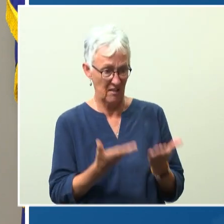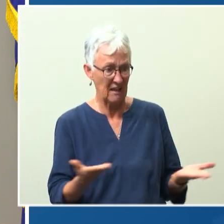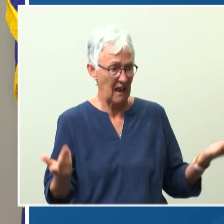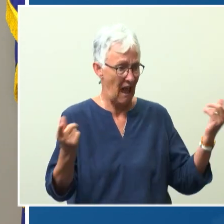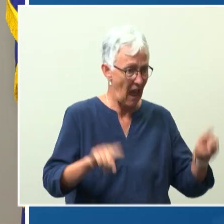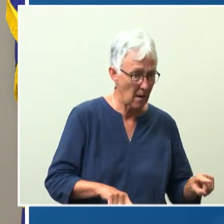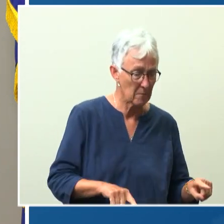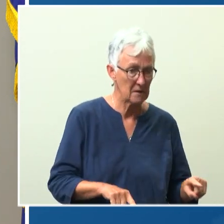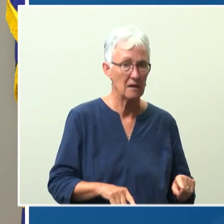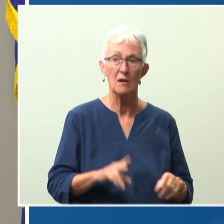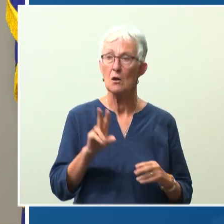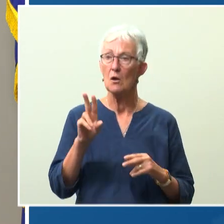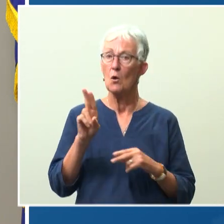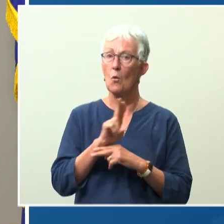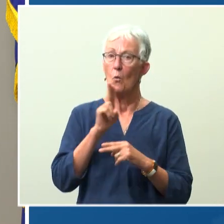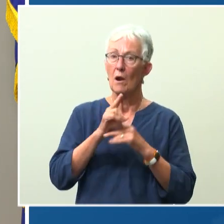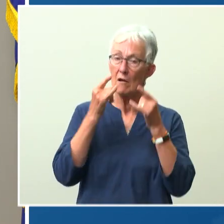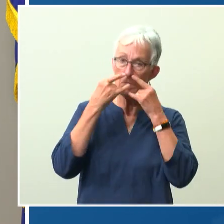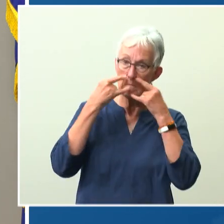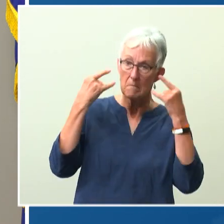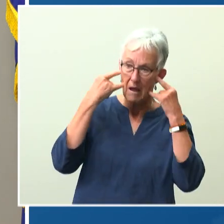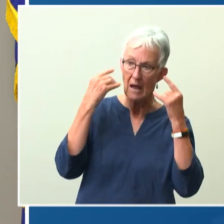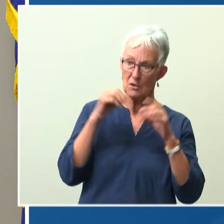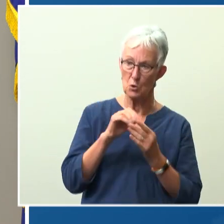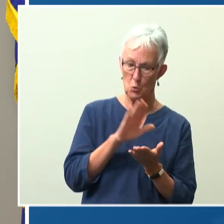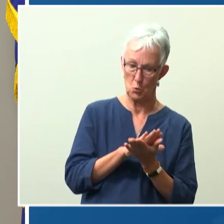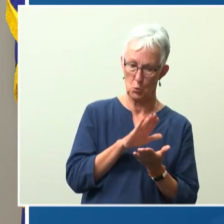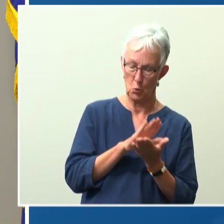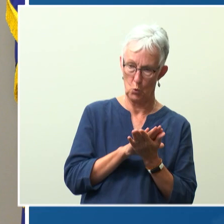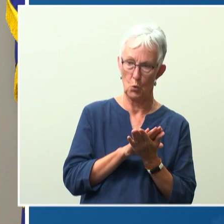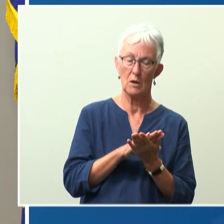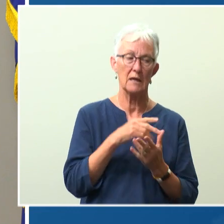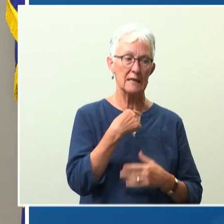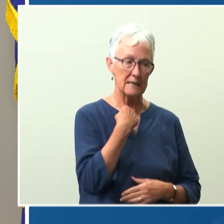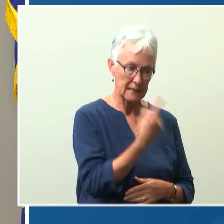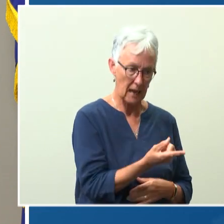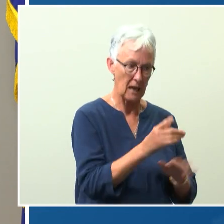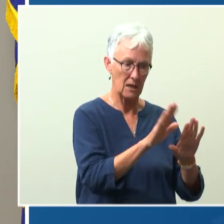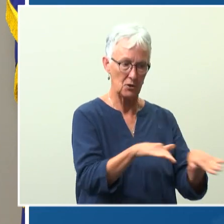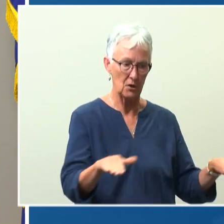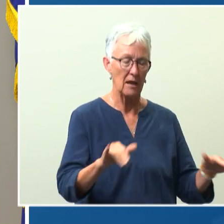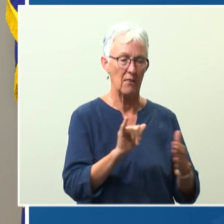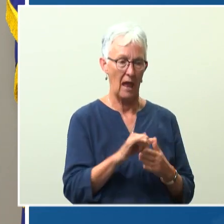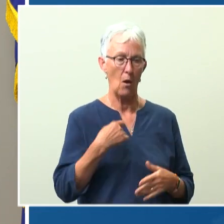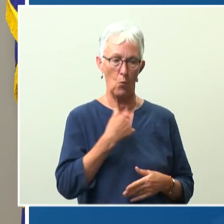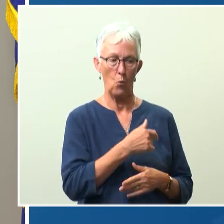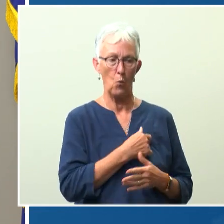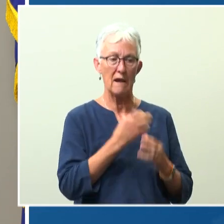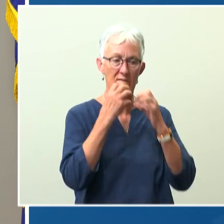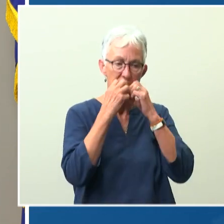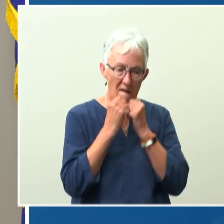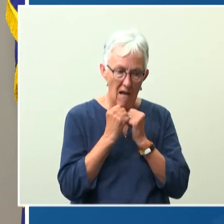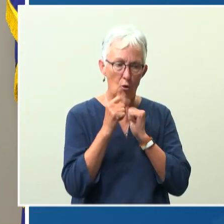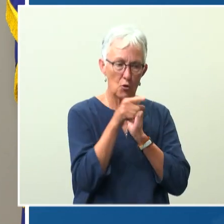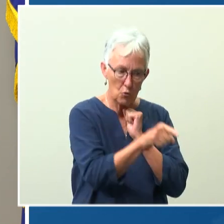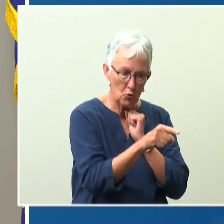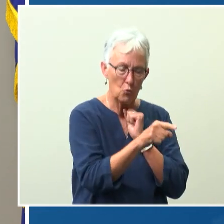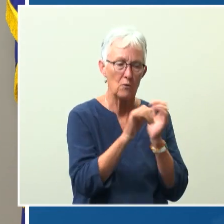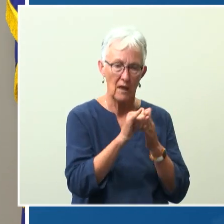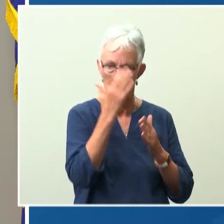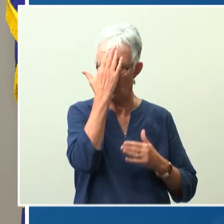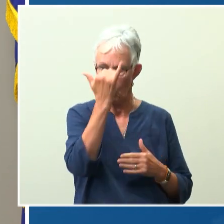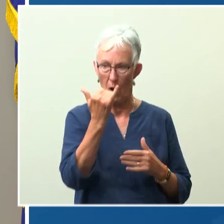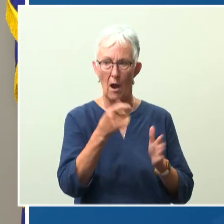consistency, and creates a reassuring message to our children that they are being looked out for by the adults that they